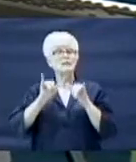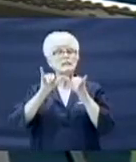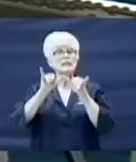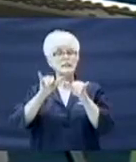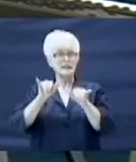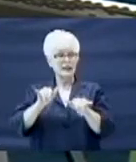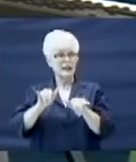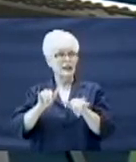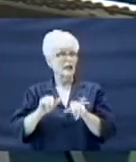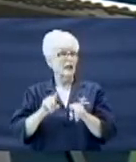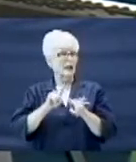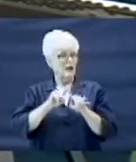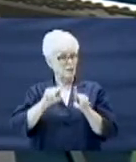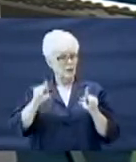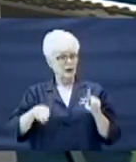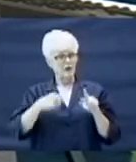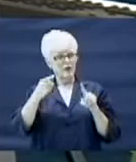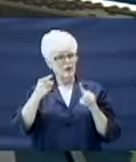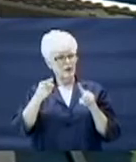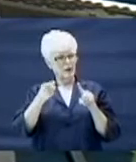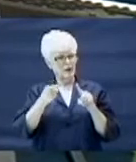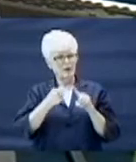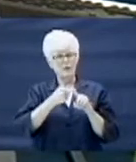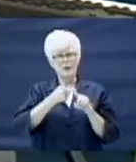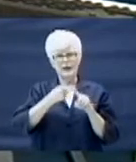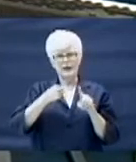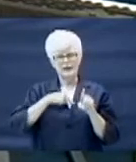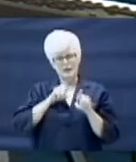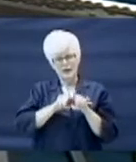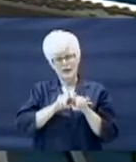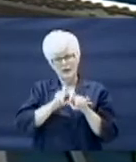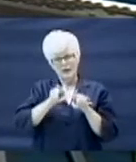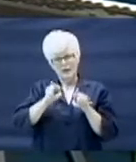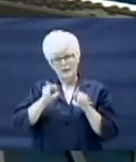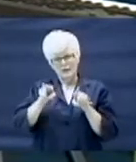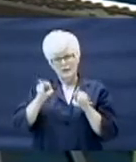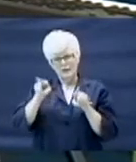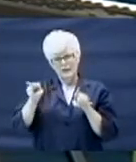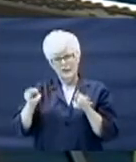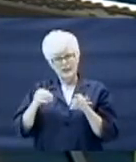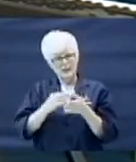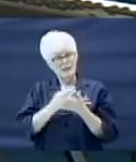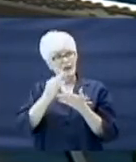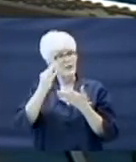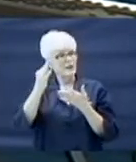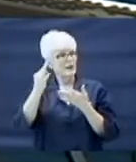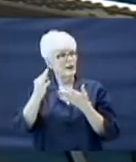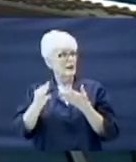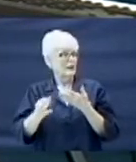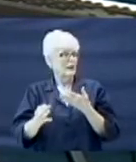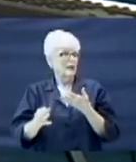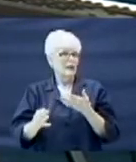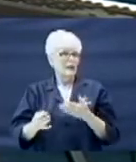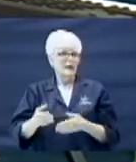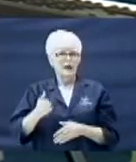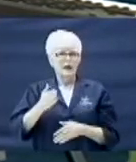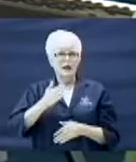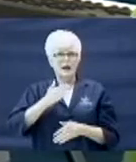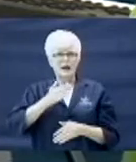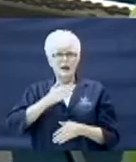But when I stumble and I fall, And my